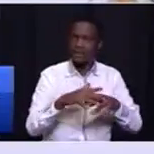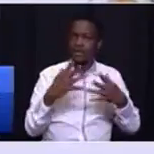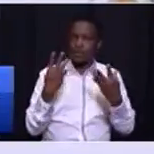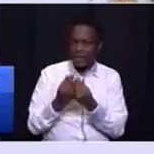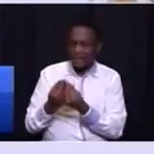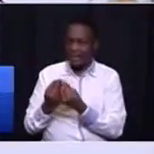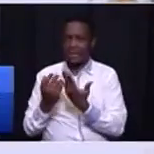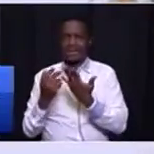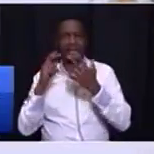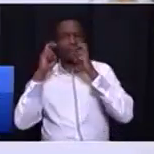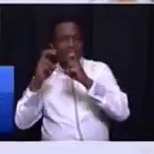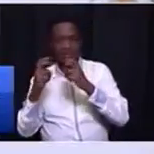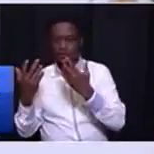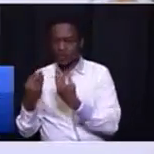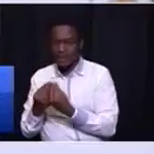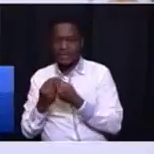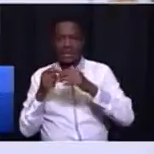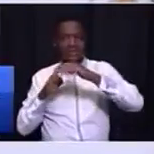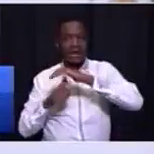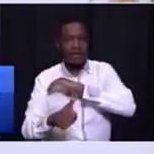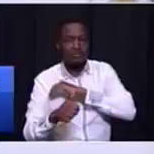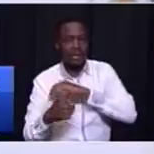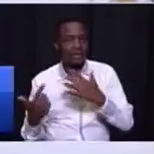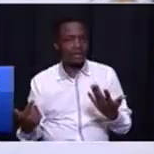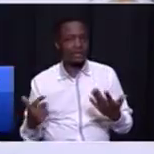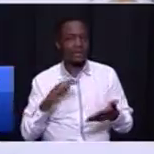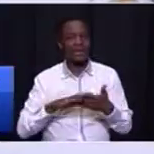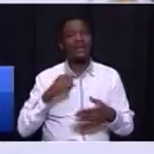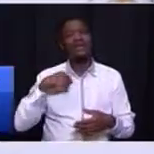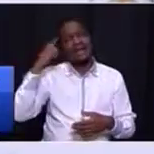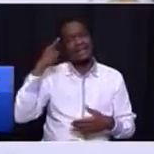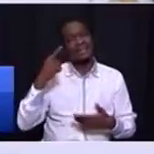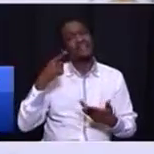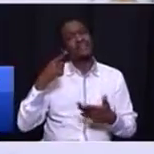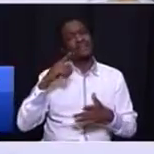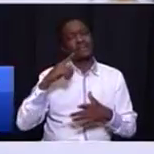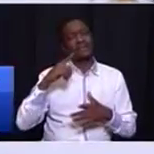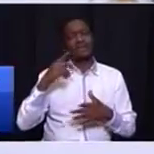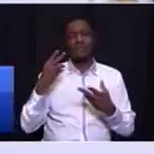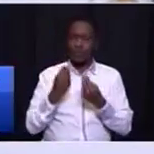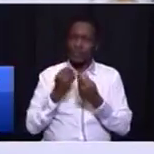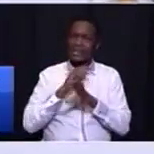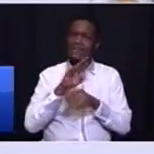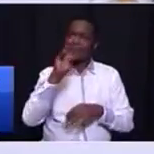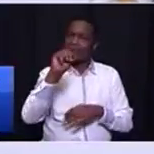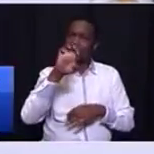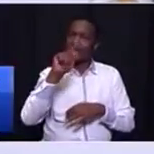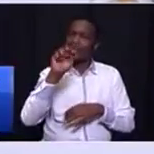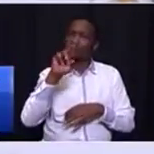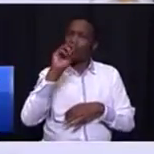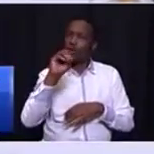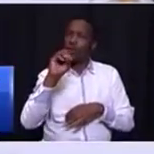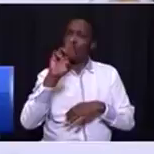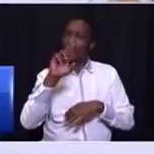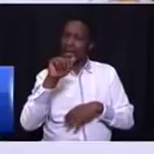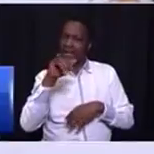the buses, with the how train, and I think most decisively, with metro rail. There